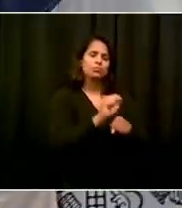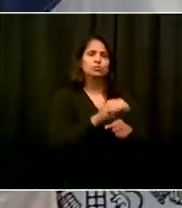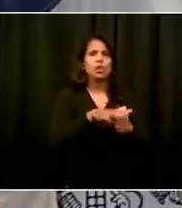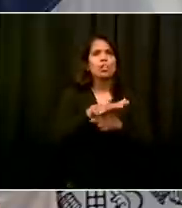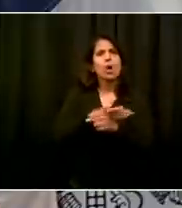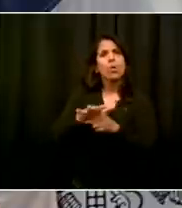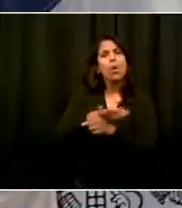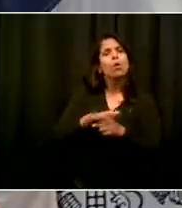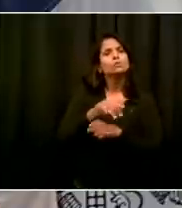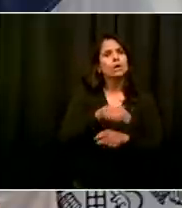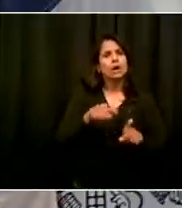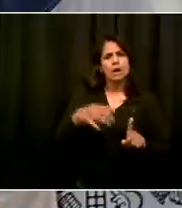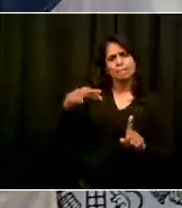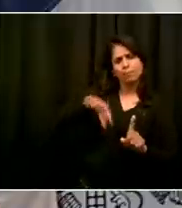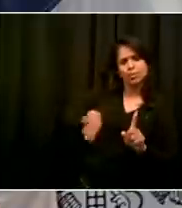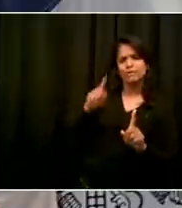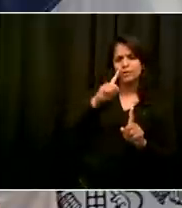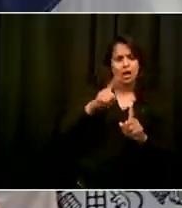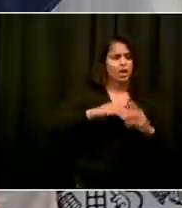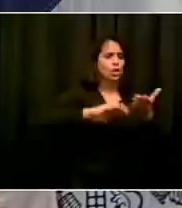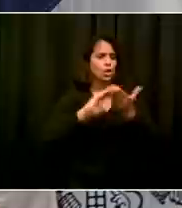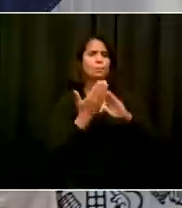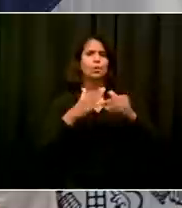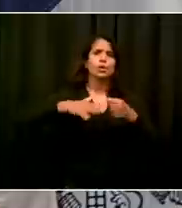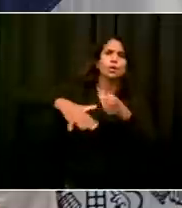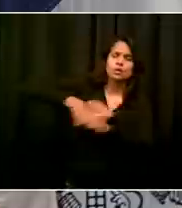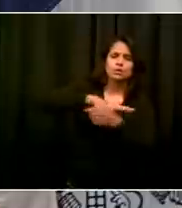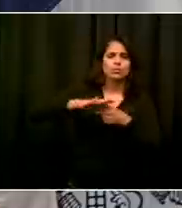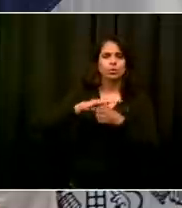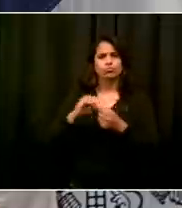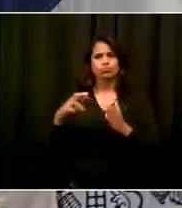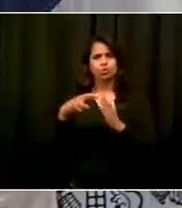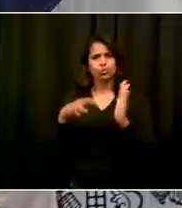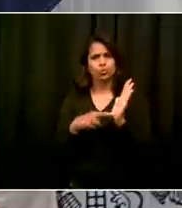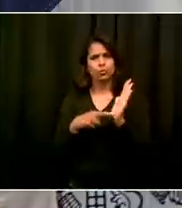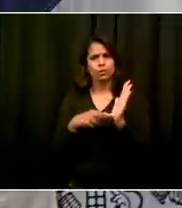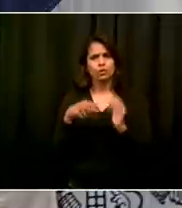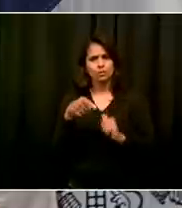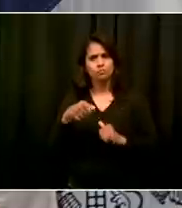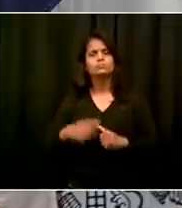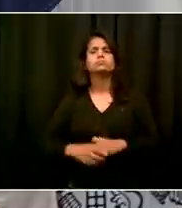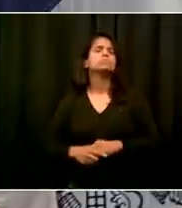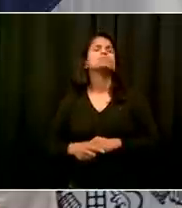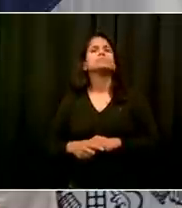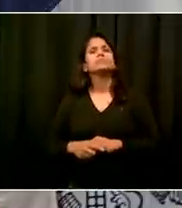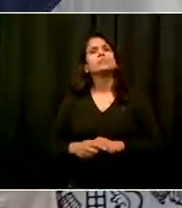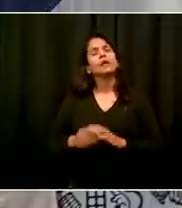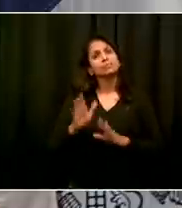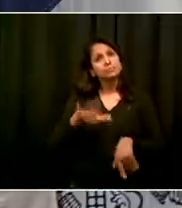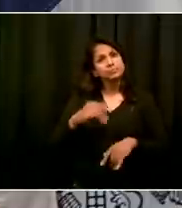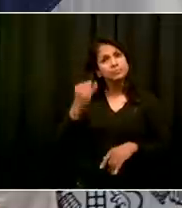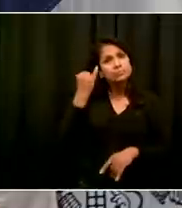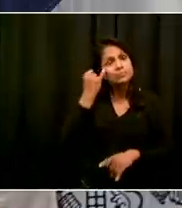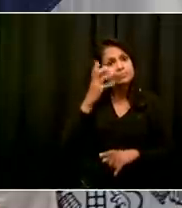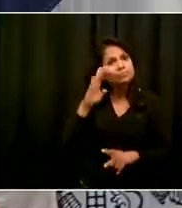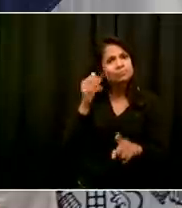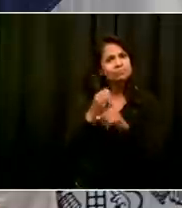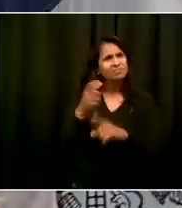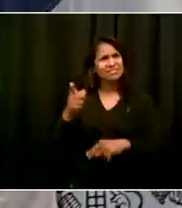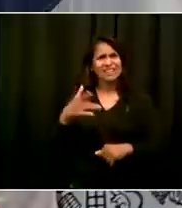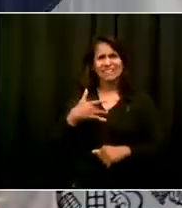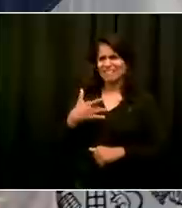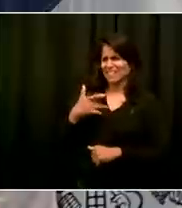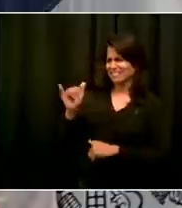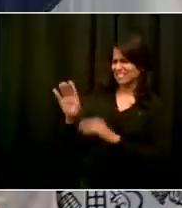developers are getting away with too much, go help us pass this law in Albany so we can require hiring of local community residents in development,